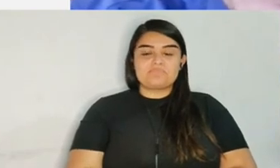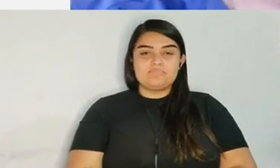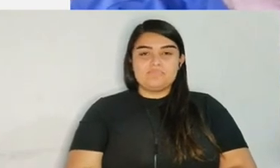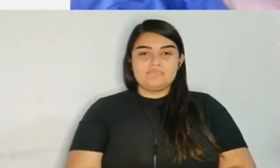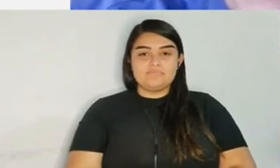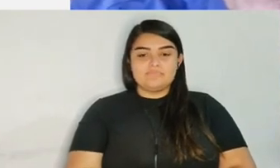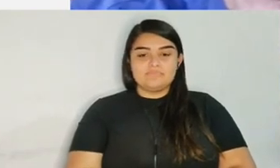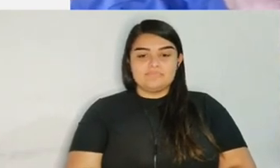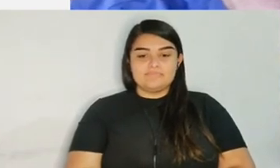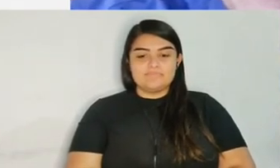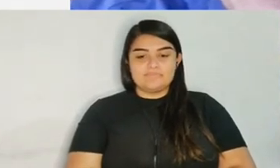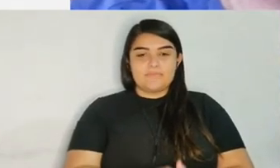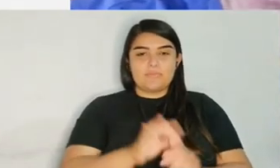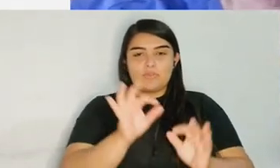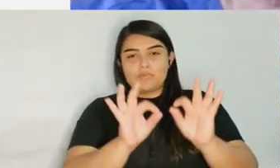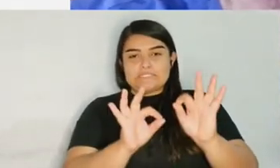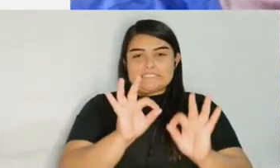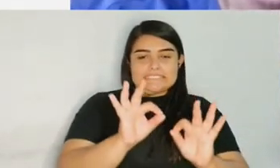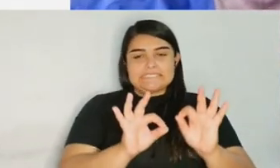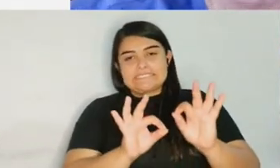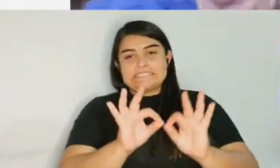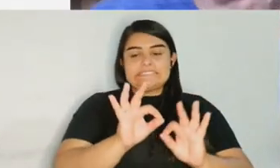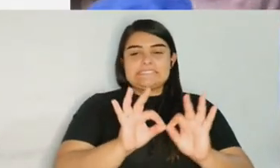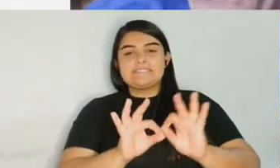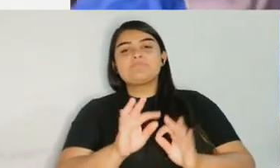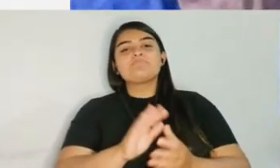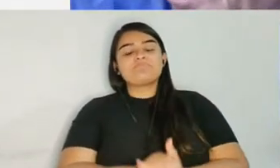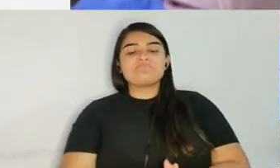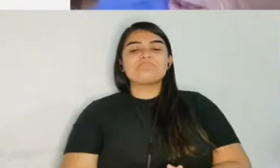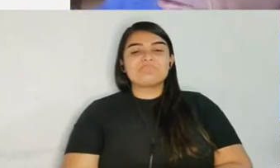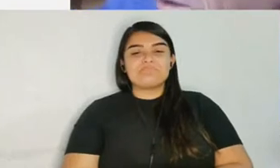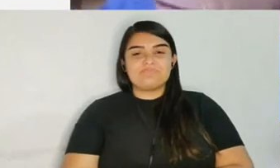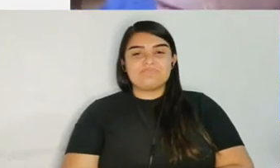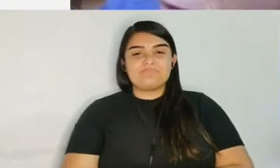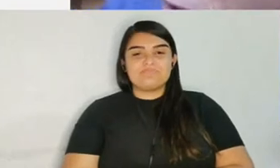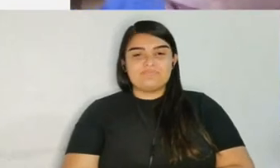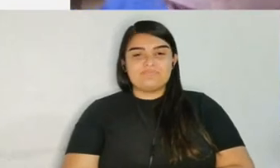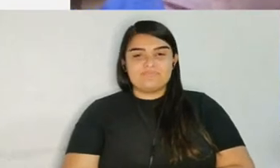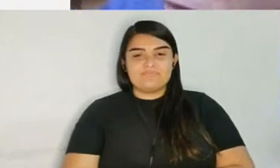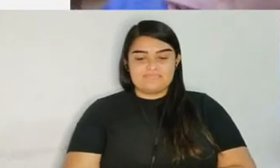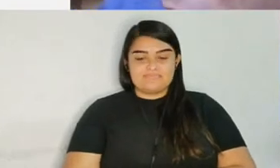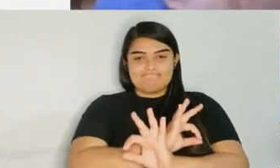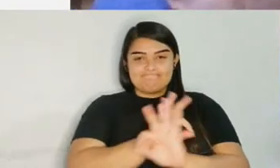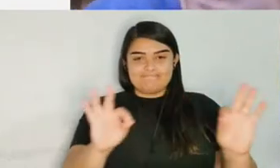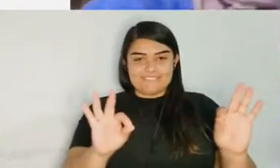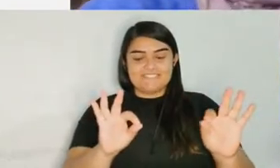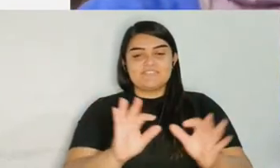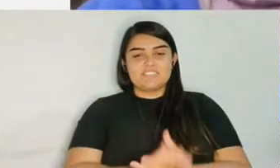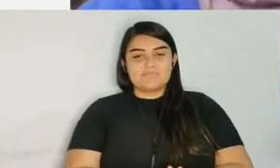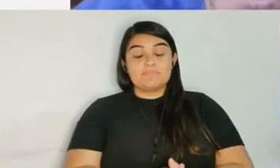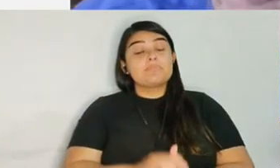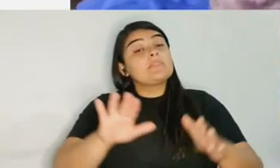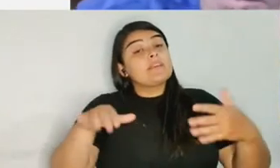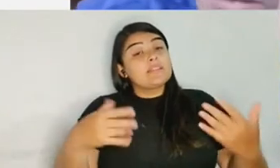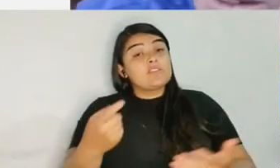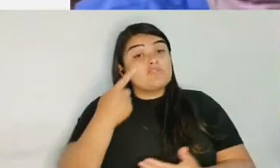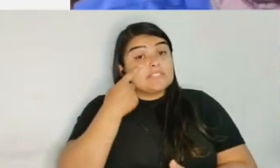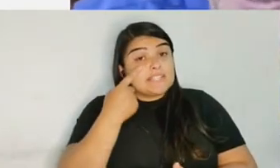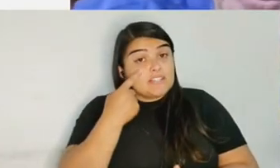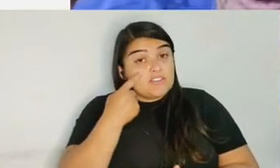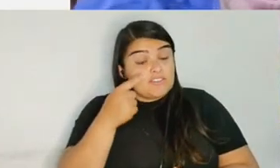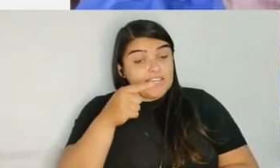Okay. And I'm going to just, I, all right. So what you see here, let me, this is a indictment form